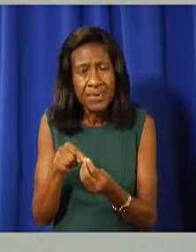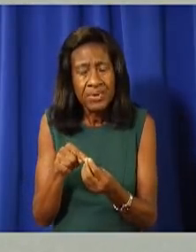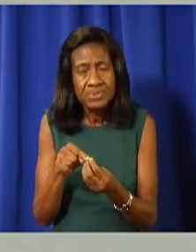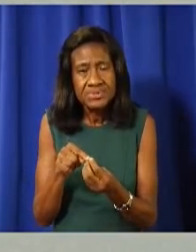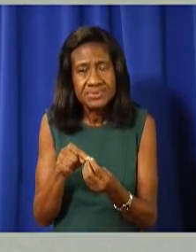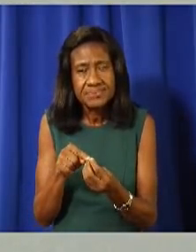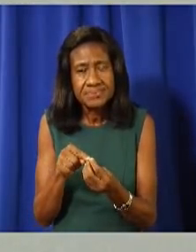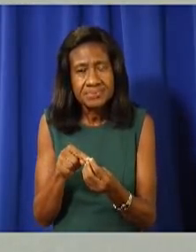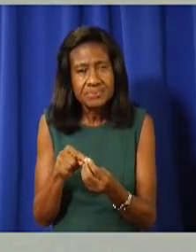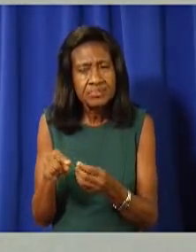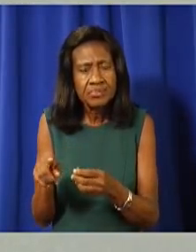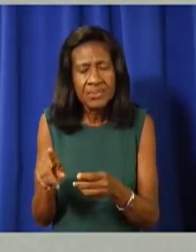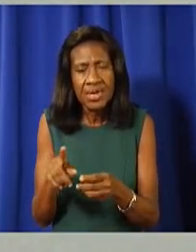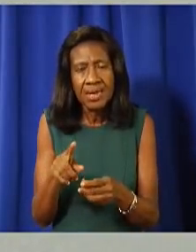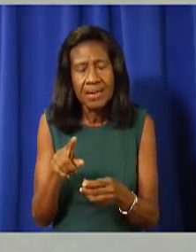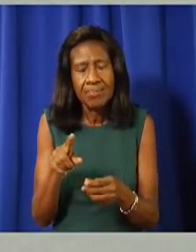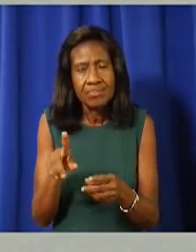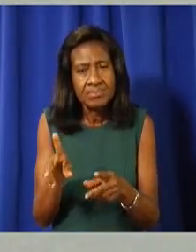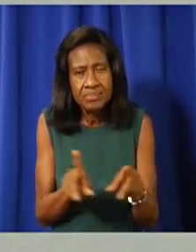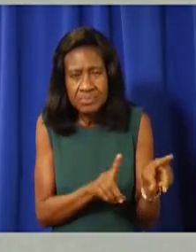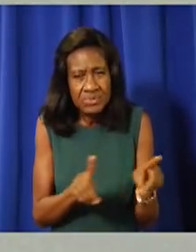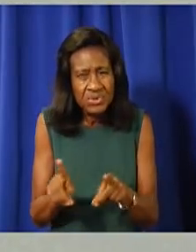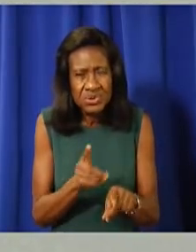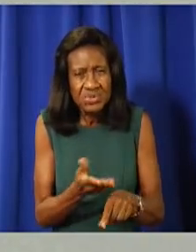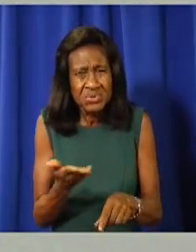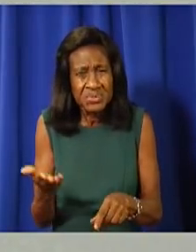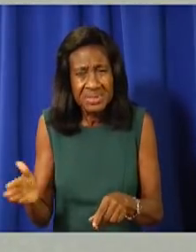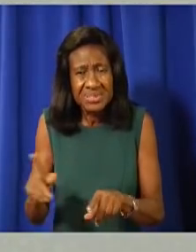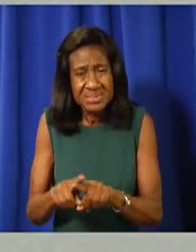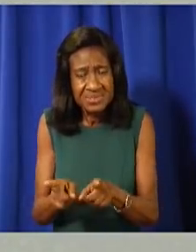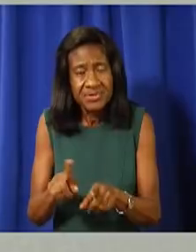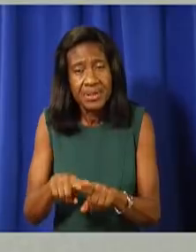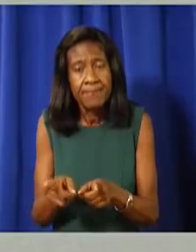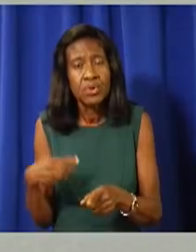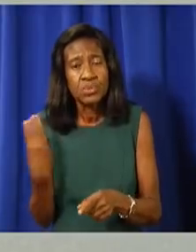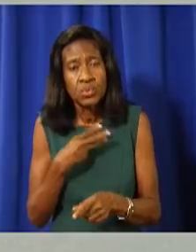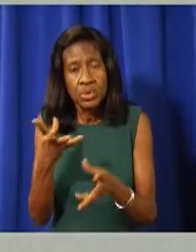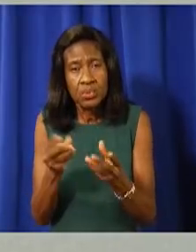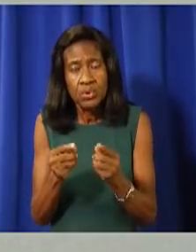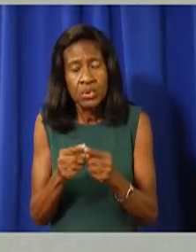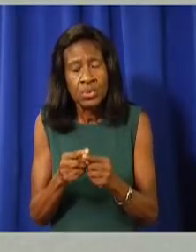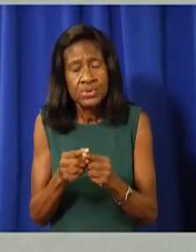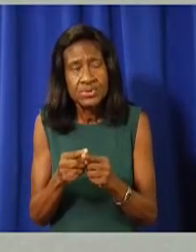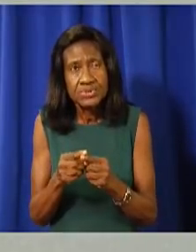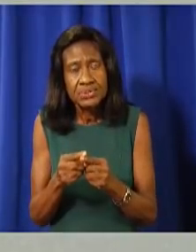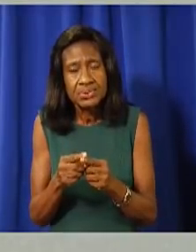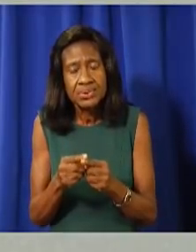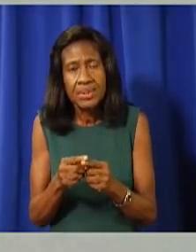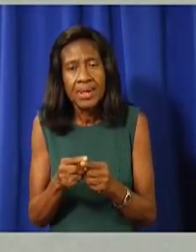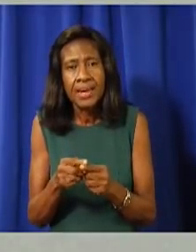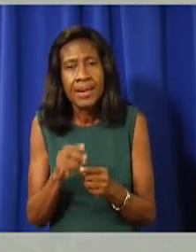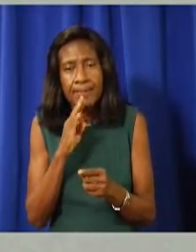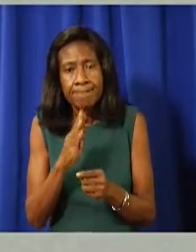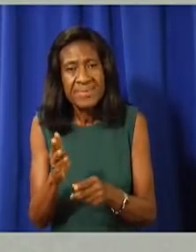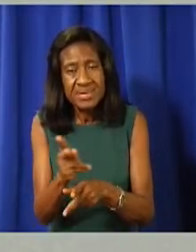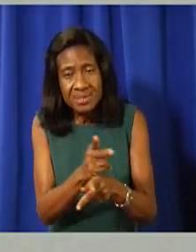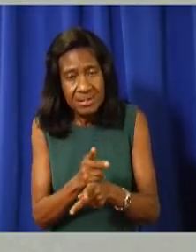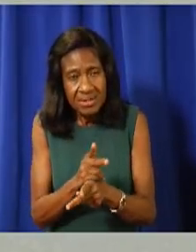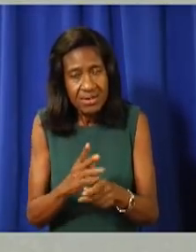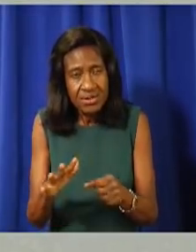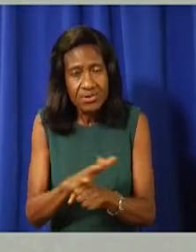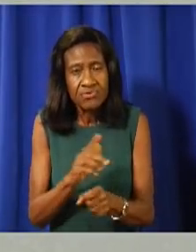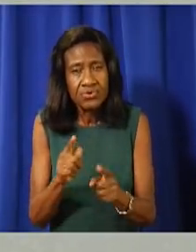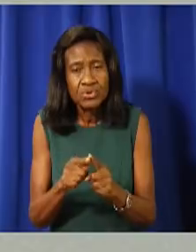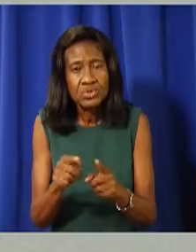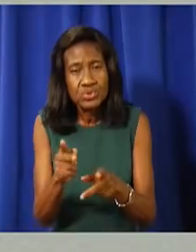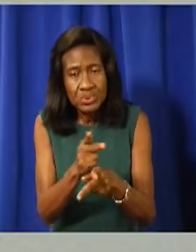goalposts, this is about caring for the safety and health of our people and our residents. We have